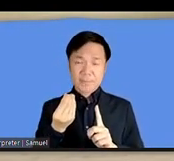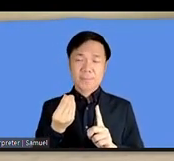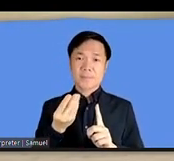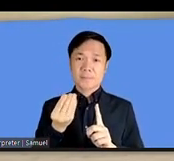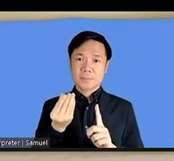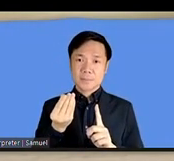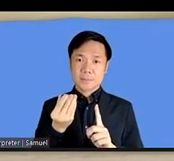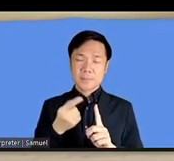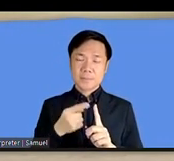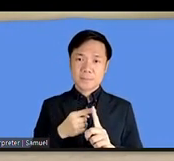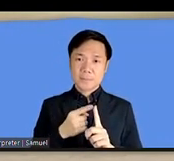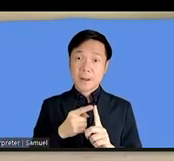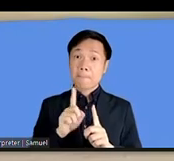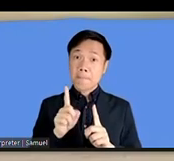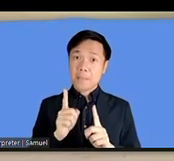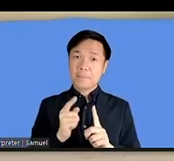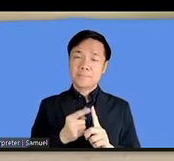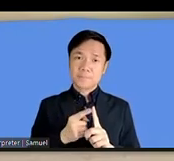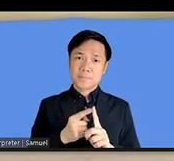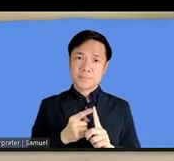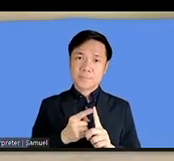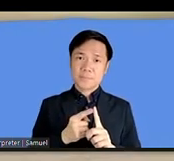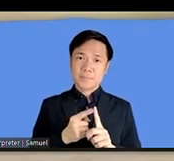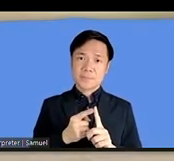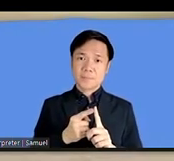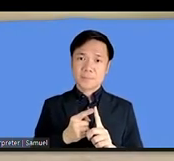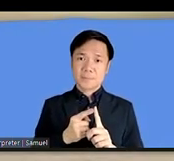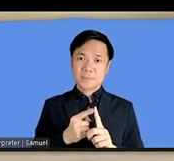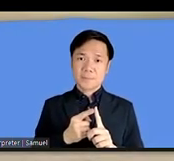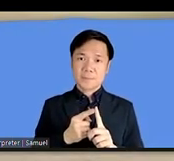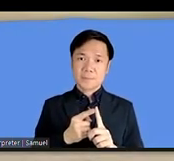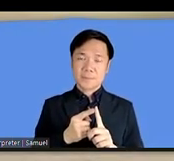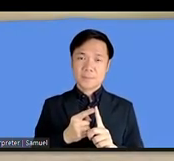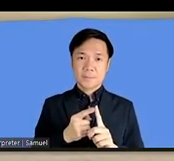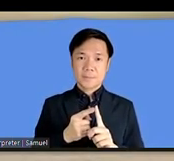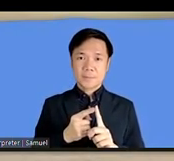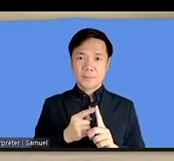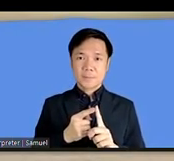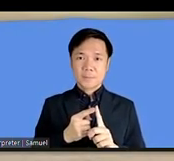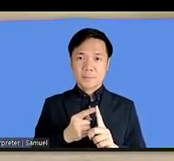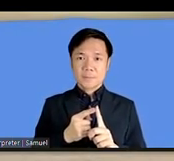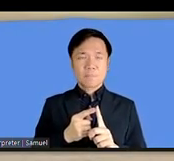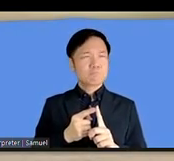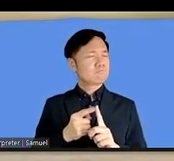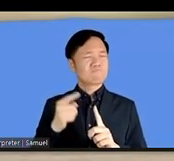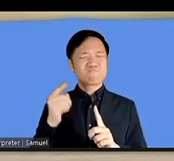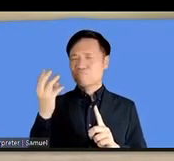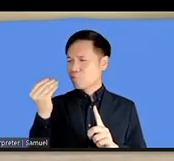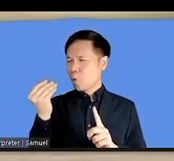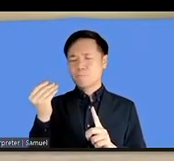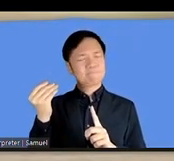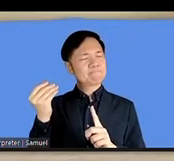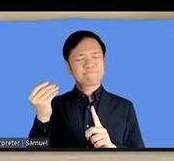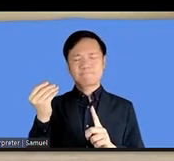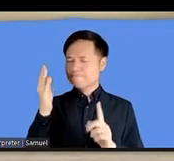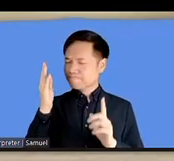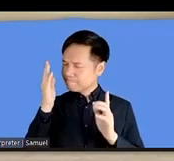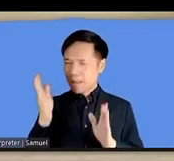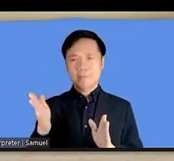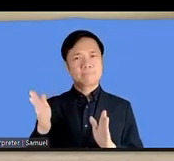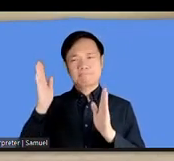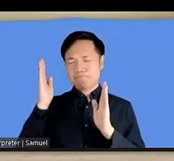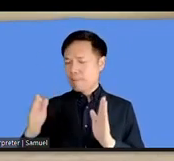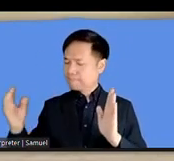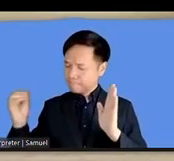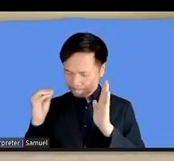as well but uh to me it should not be a factor when it comes to making an event accessible for for people